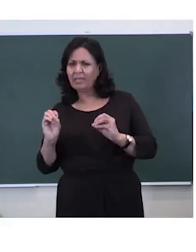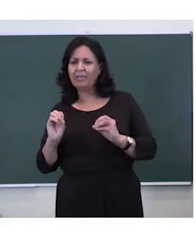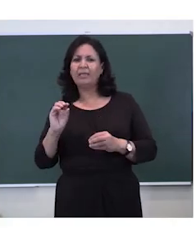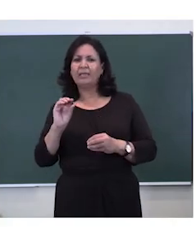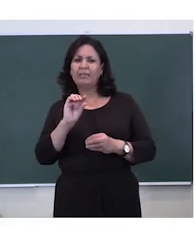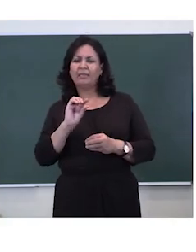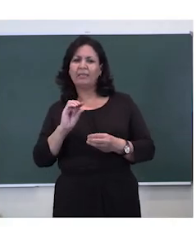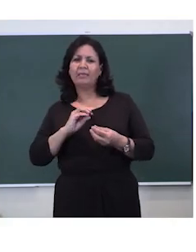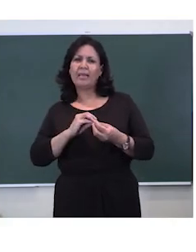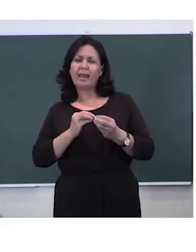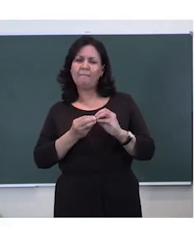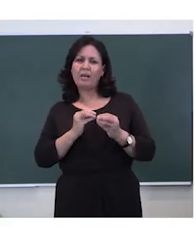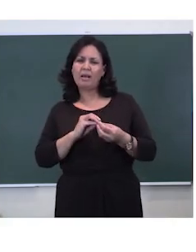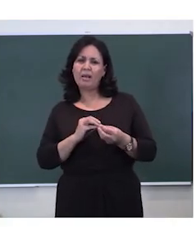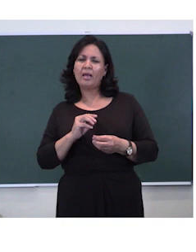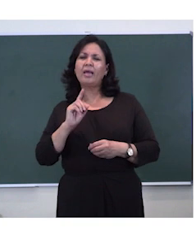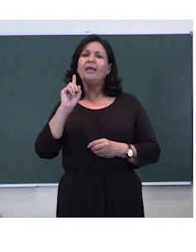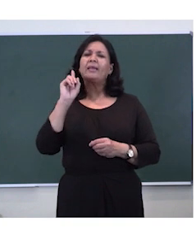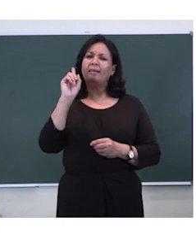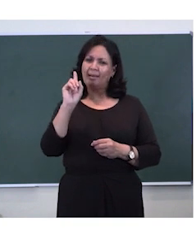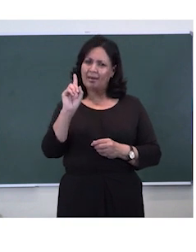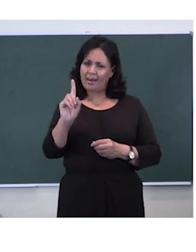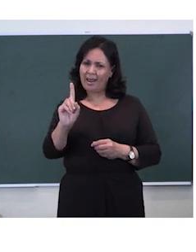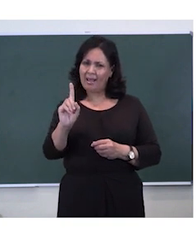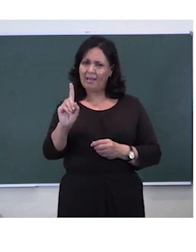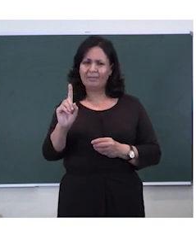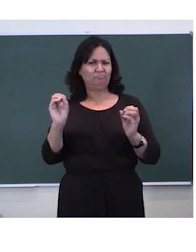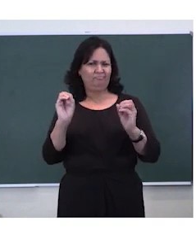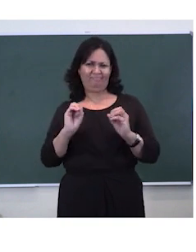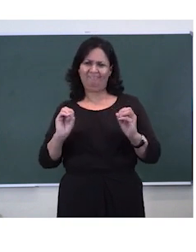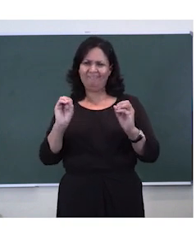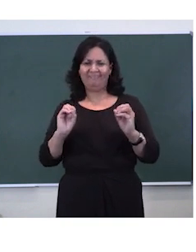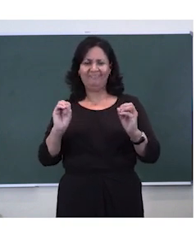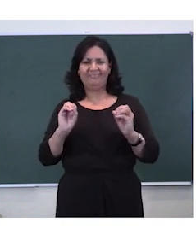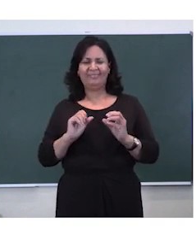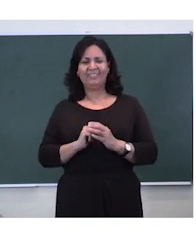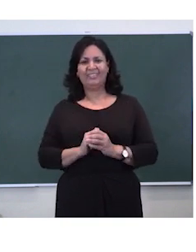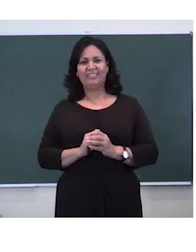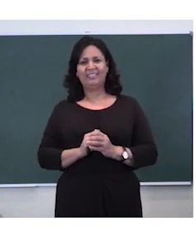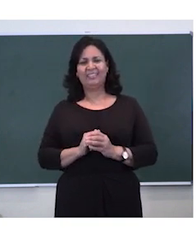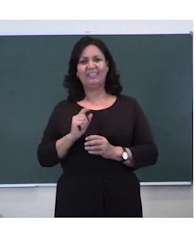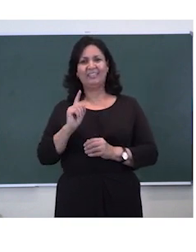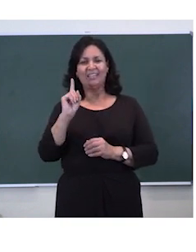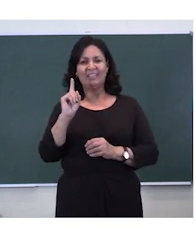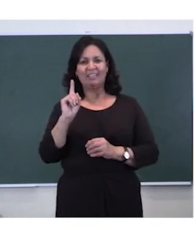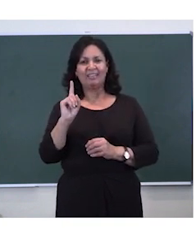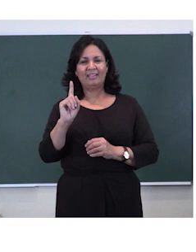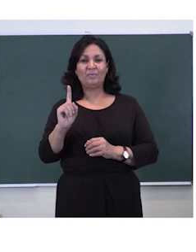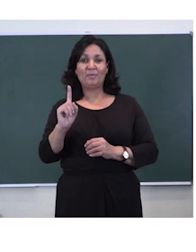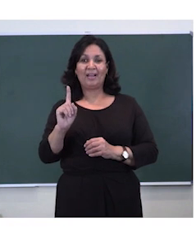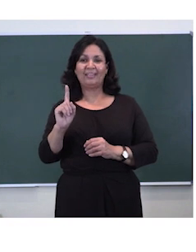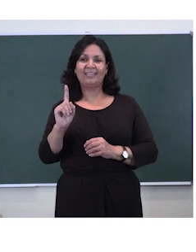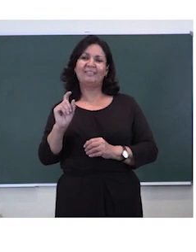one is missing. So I would like you to please fill in that number